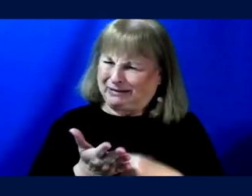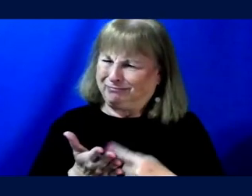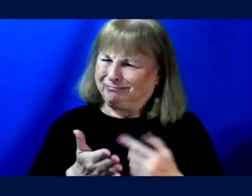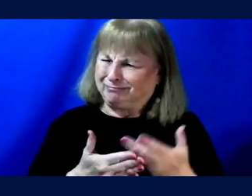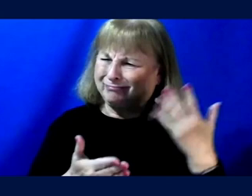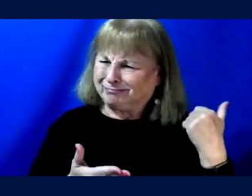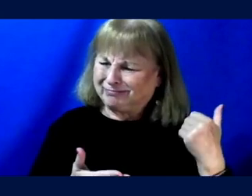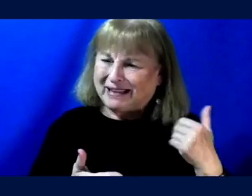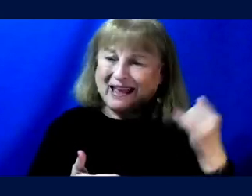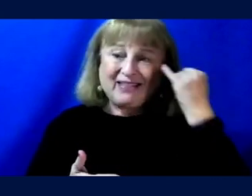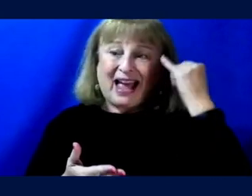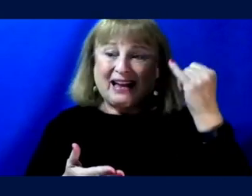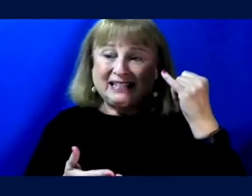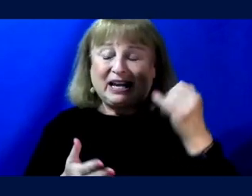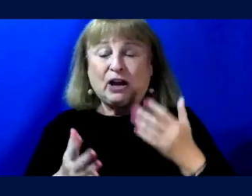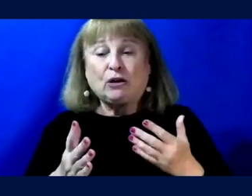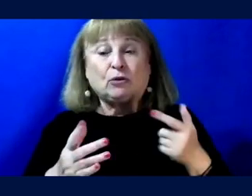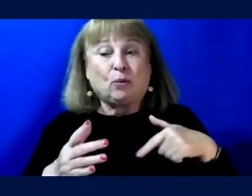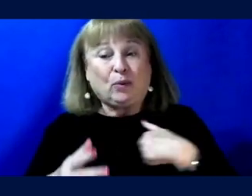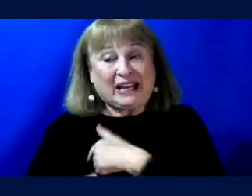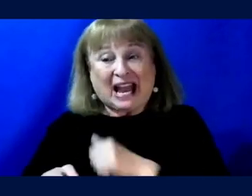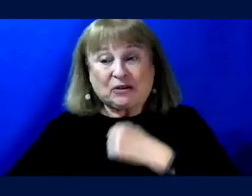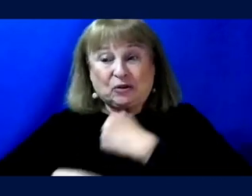is the idea to create